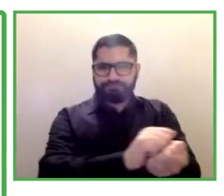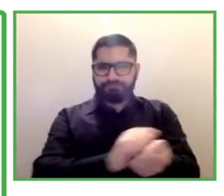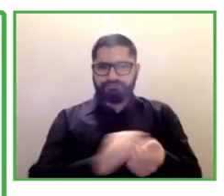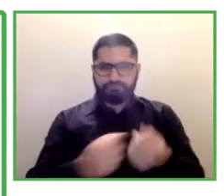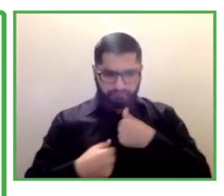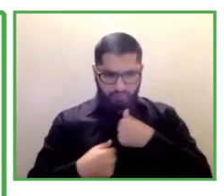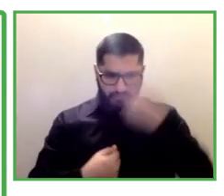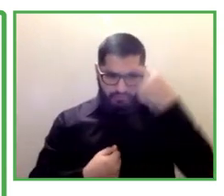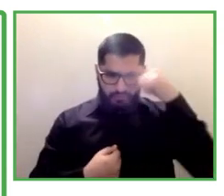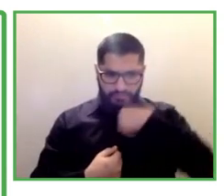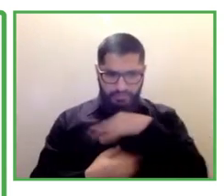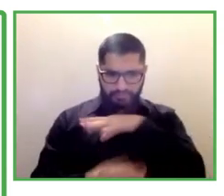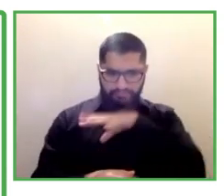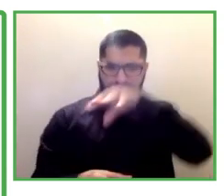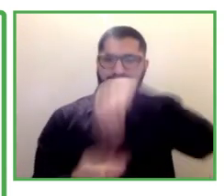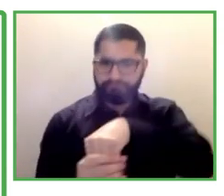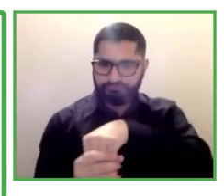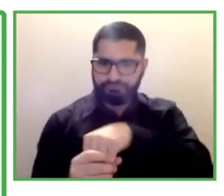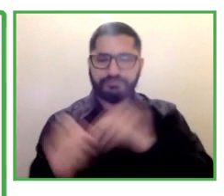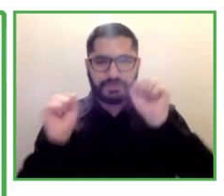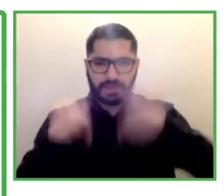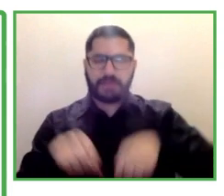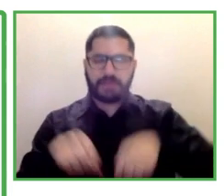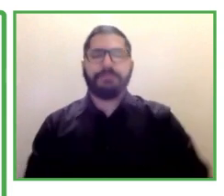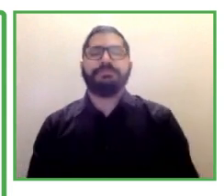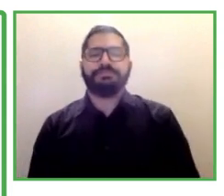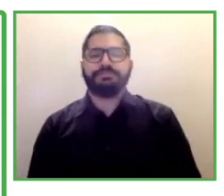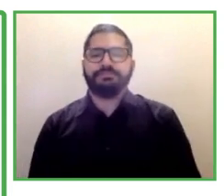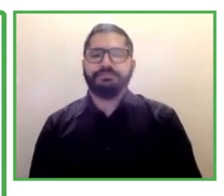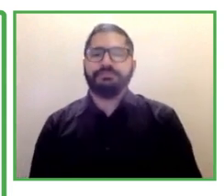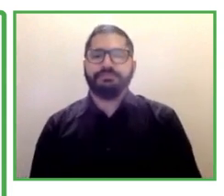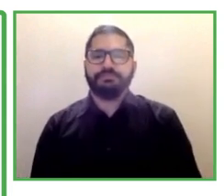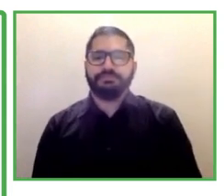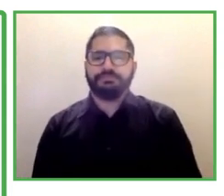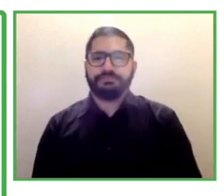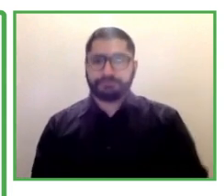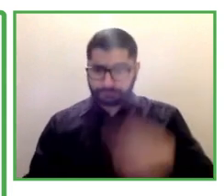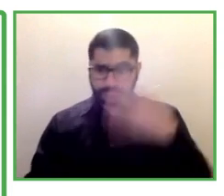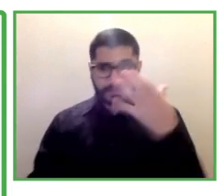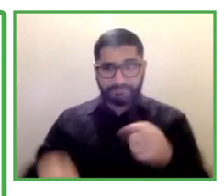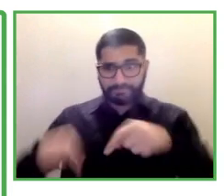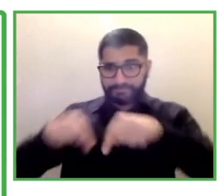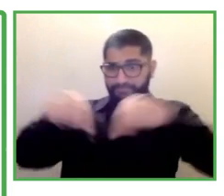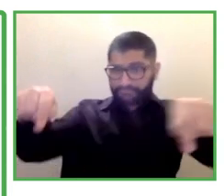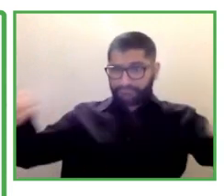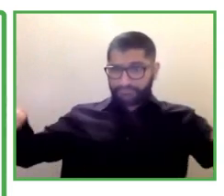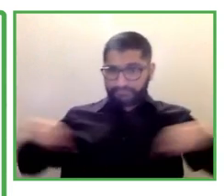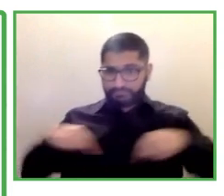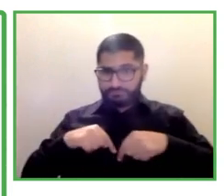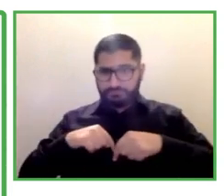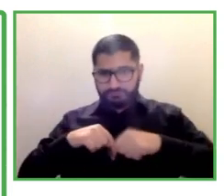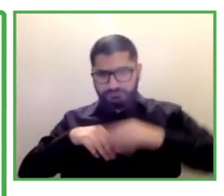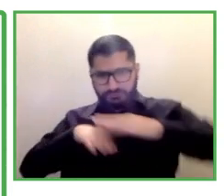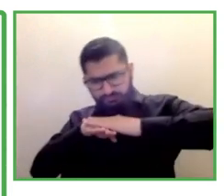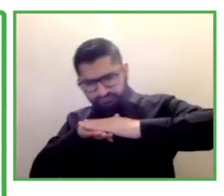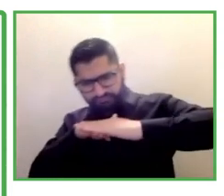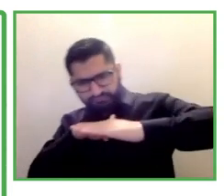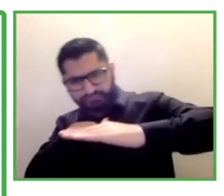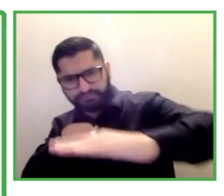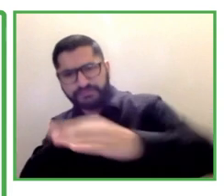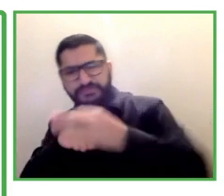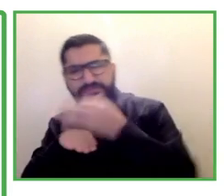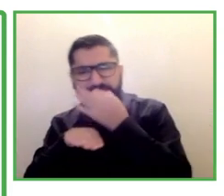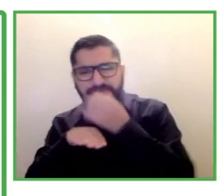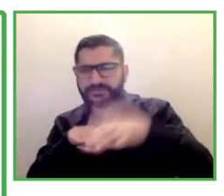accessible and you can go and it's a great accessibility tool for a blind person. But what happens when his co-worker